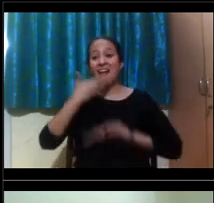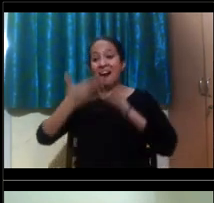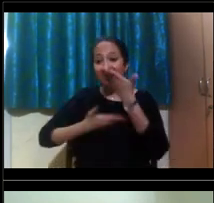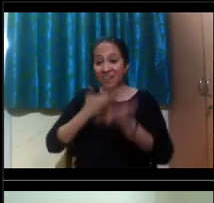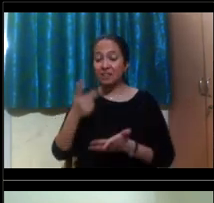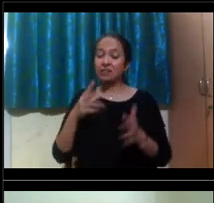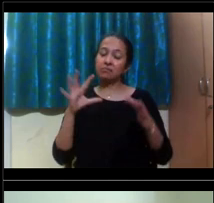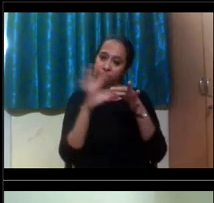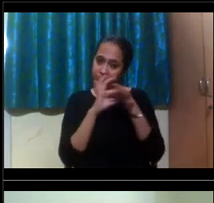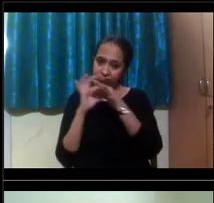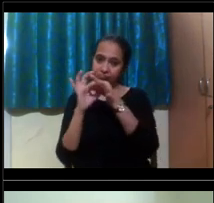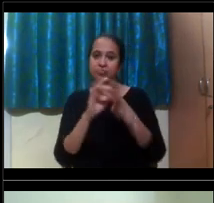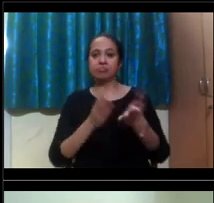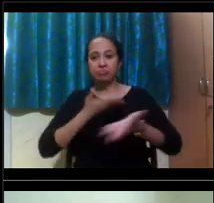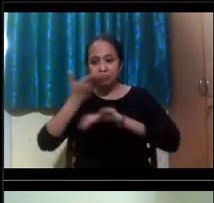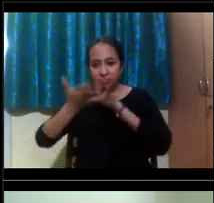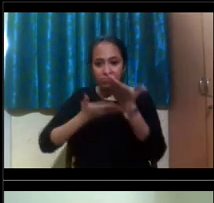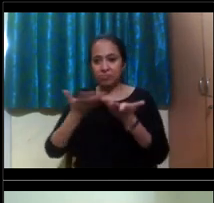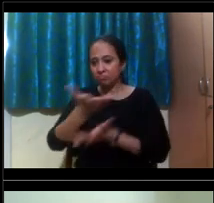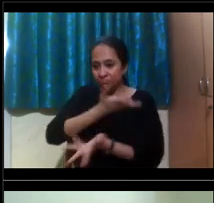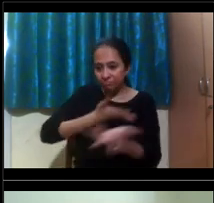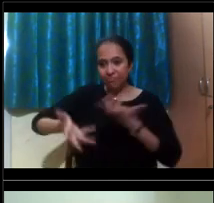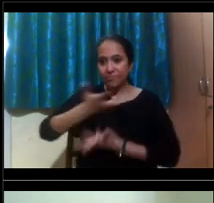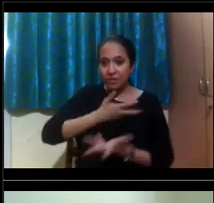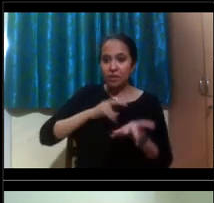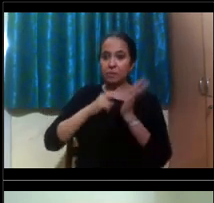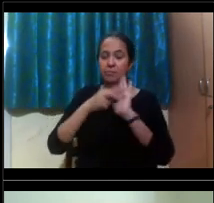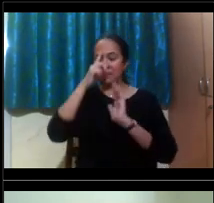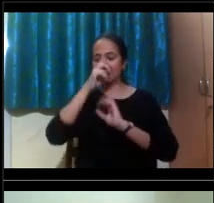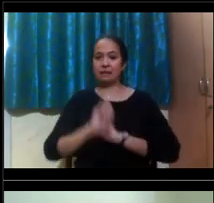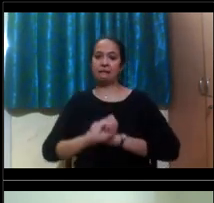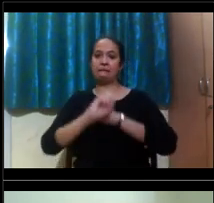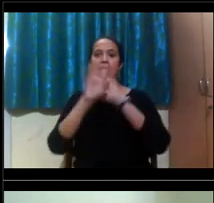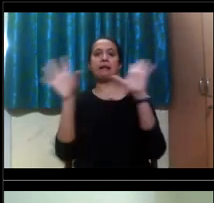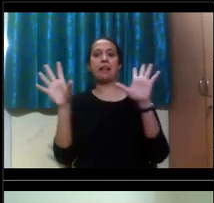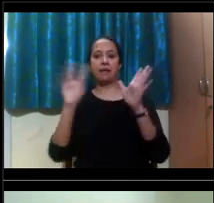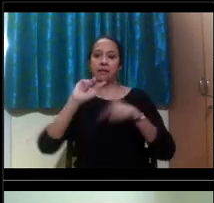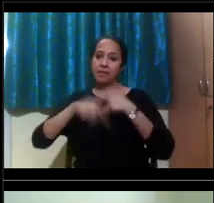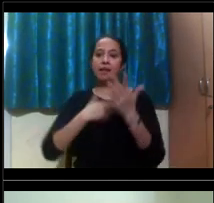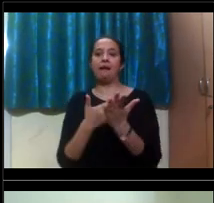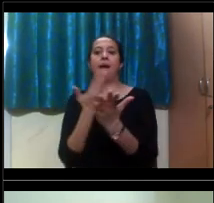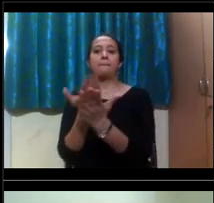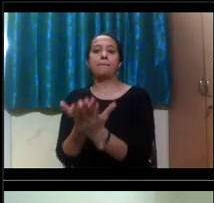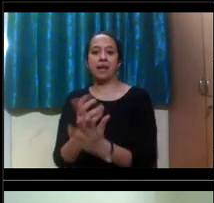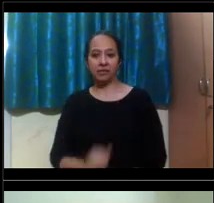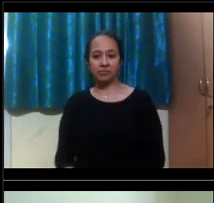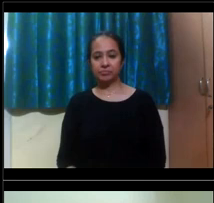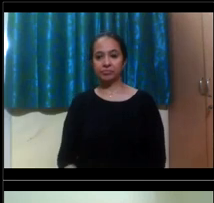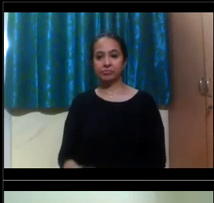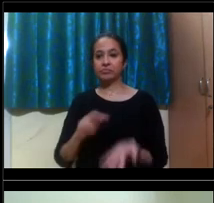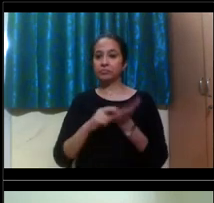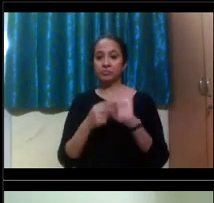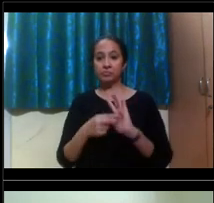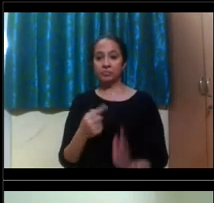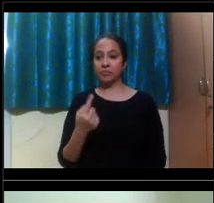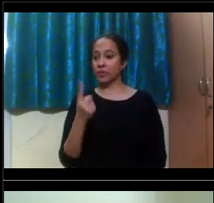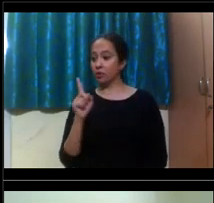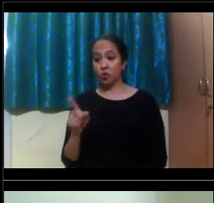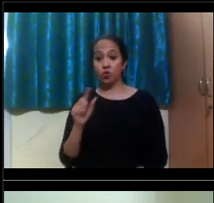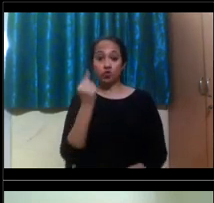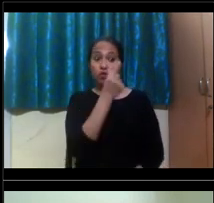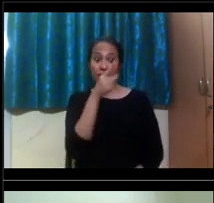to apply for those accommodations with the testing agency. Um, like Justin said, it's not in coordination with your university.